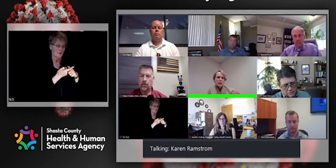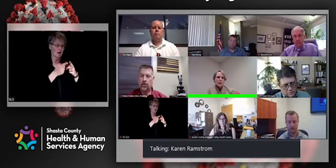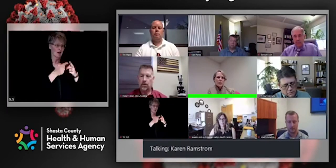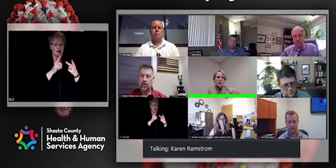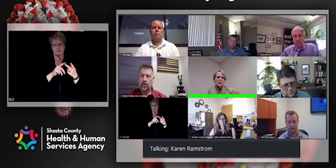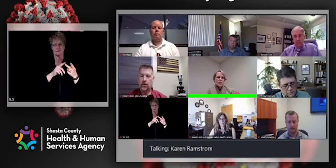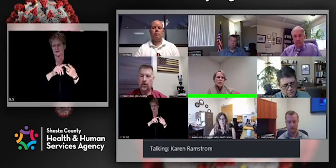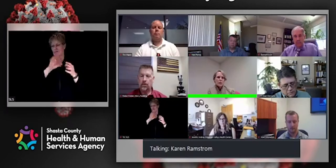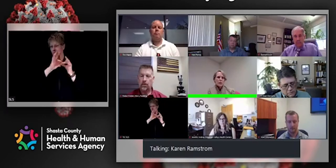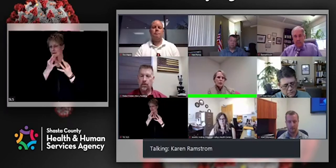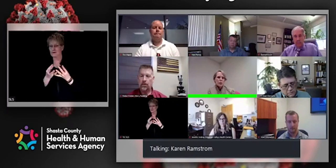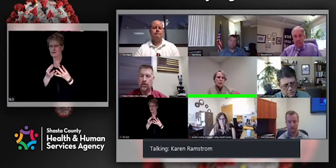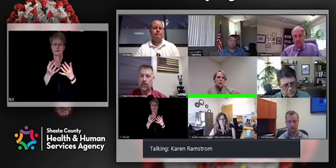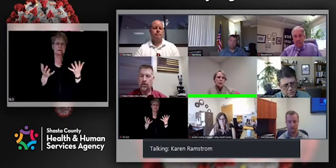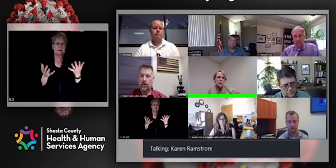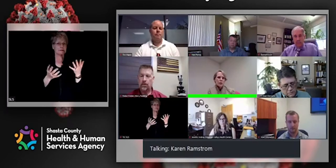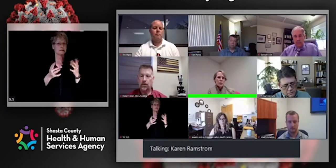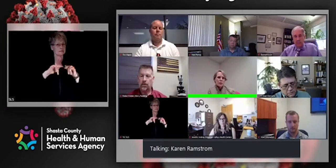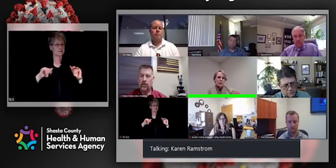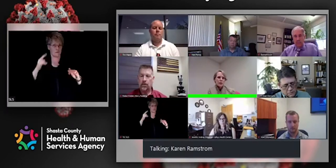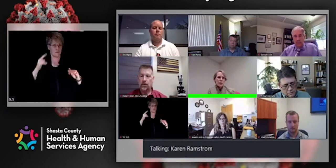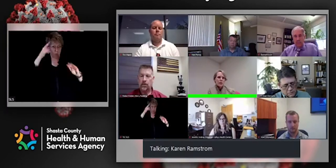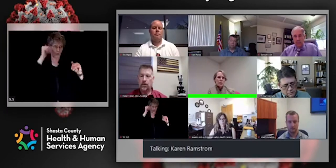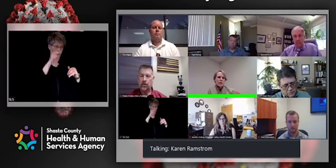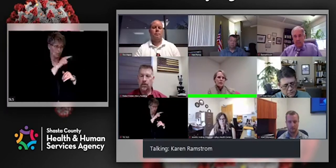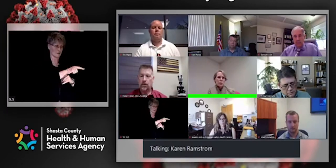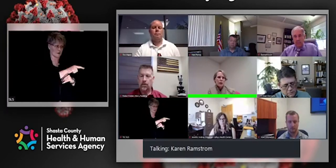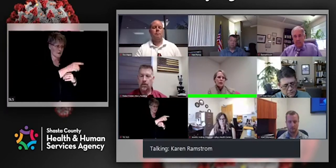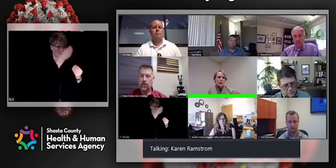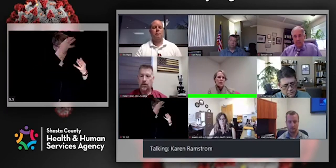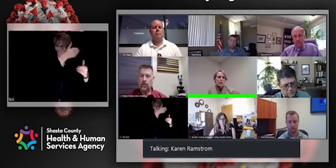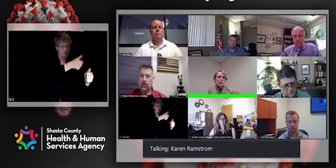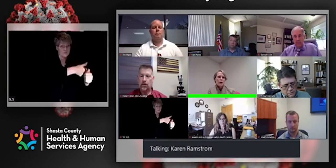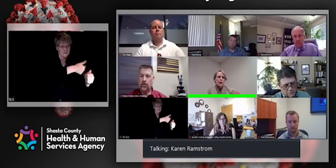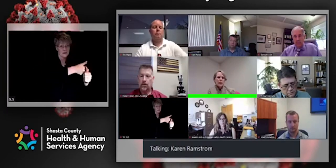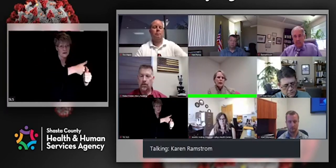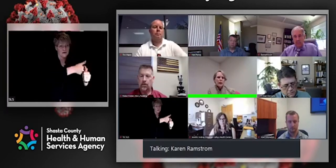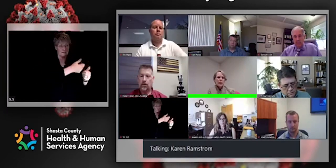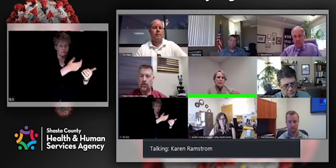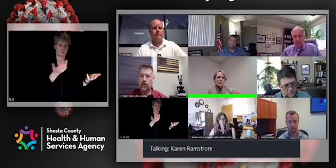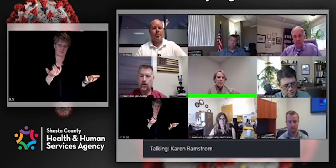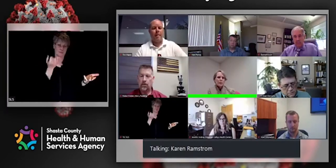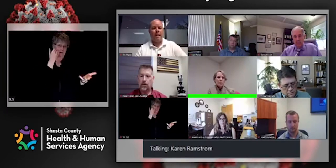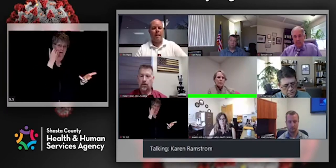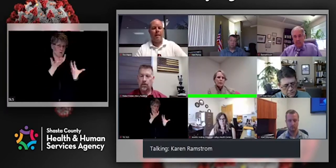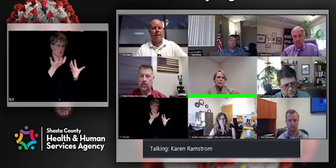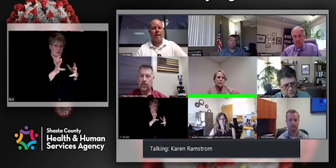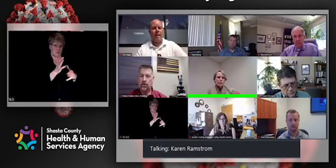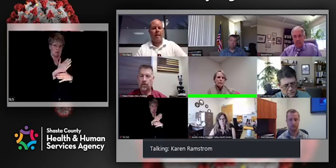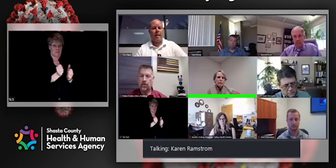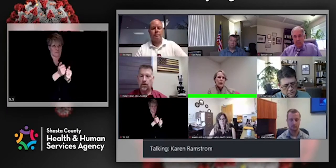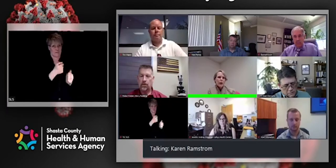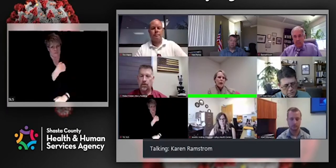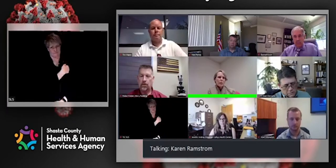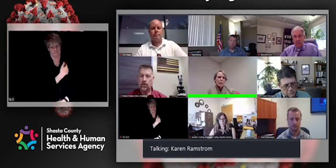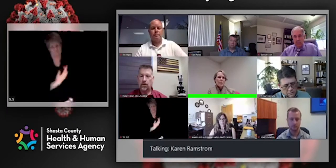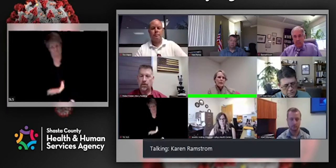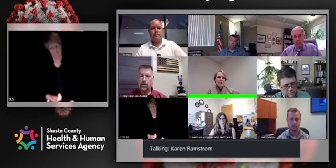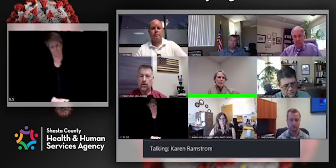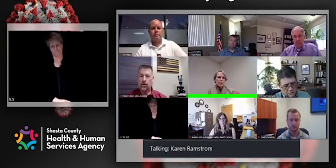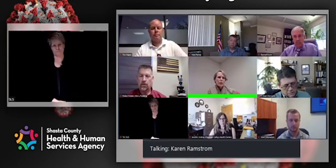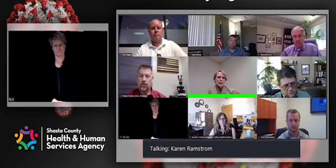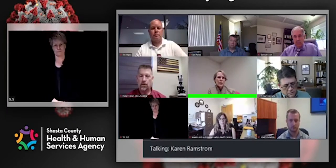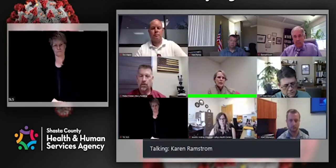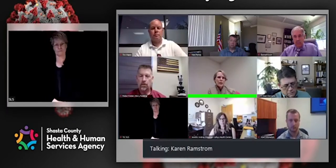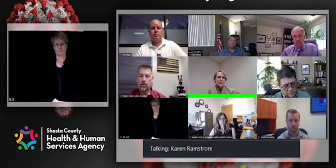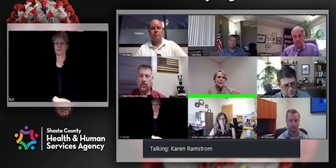notify them, uh, so those individuals could look out for symptoms and take care of themselves as well. So, um, it, it is a growing problem